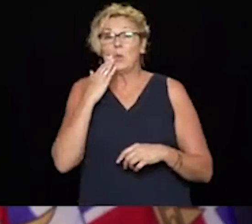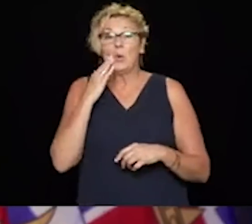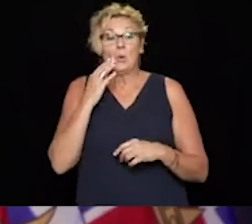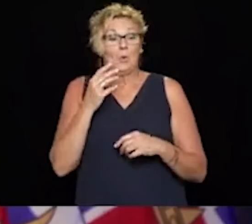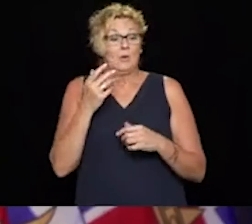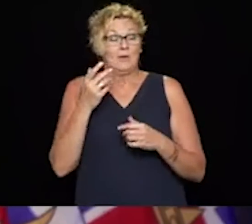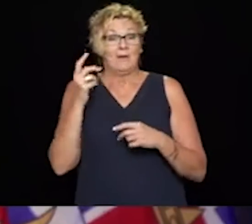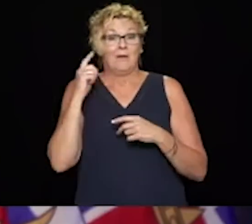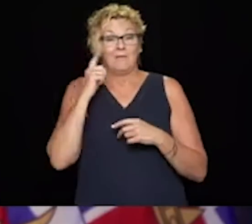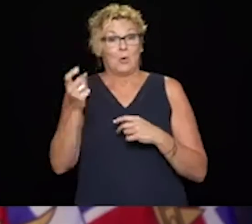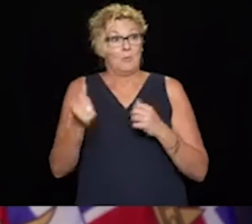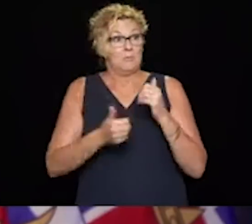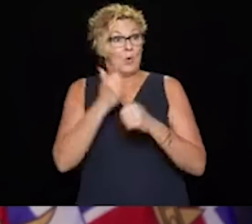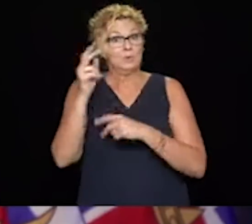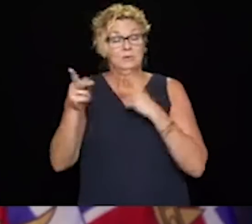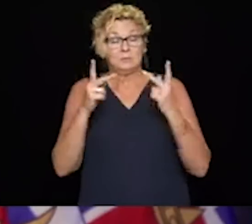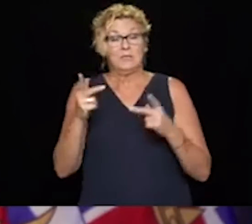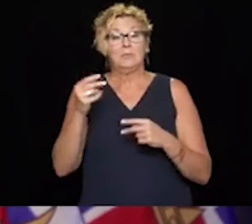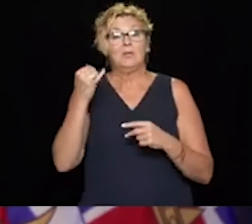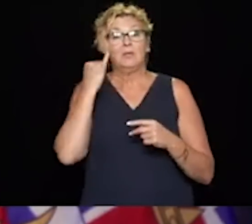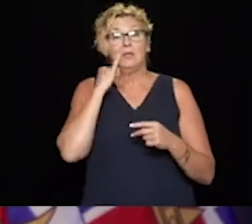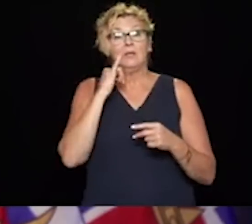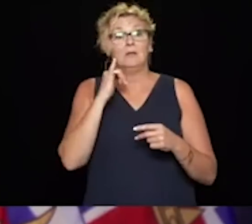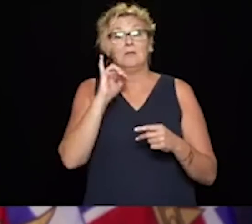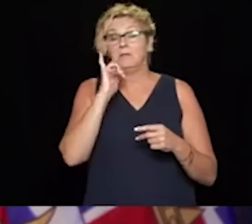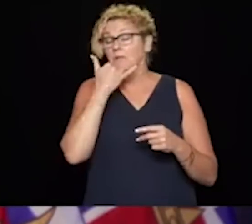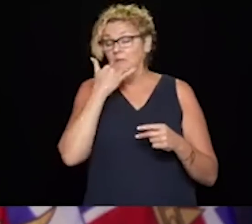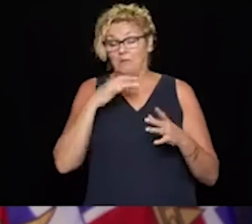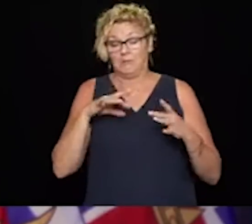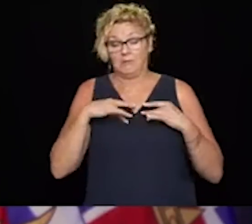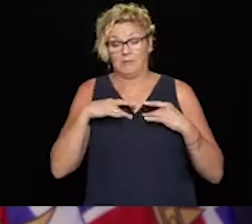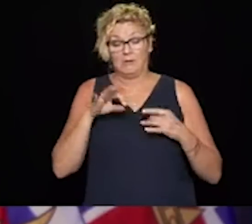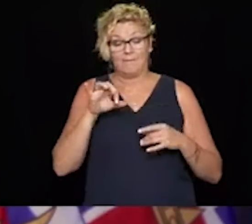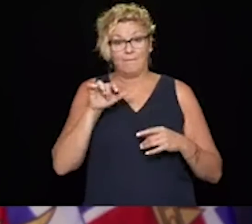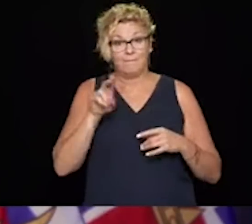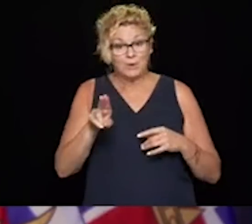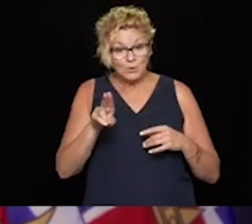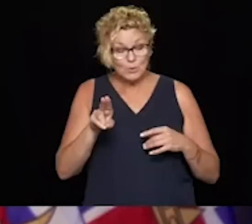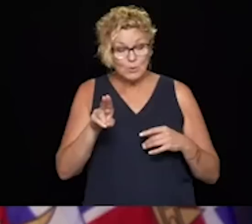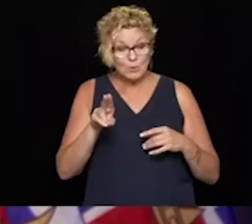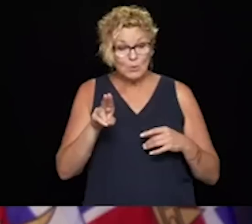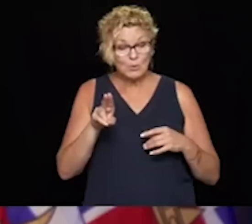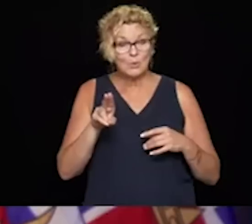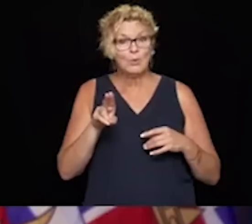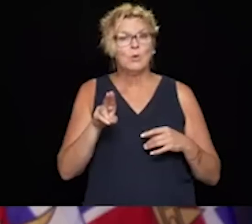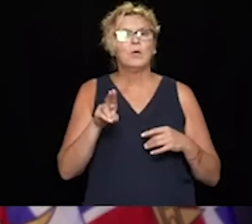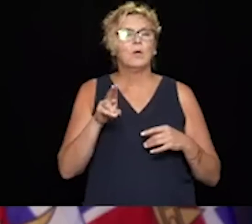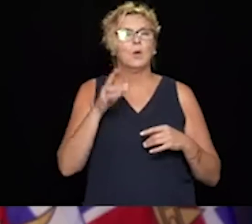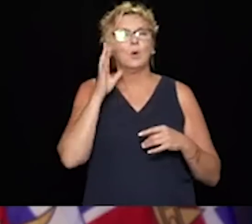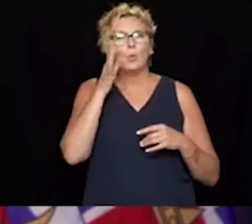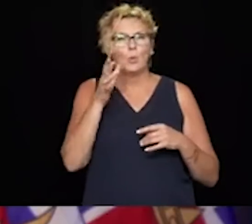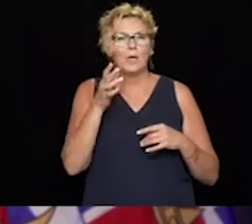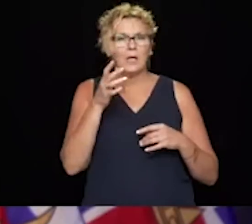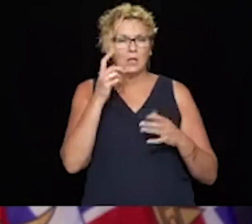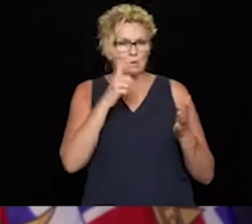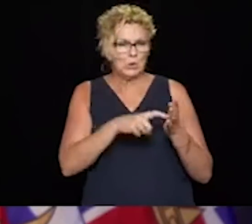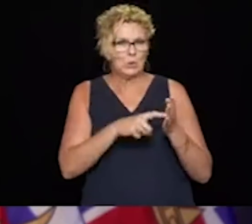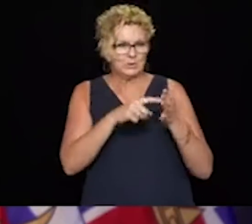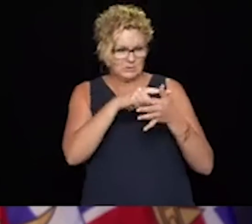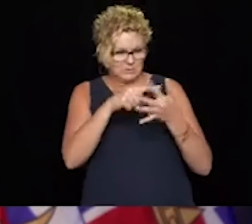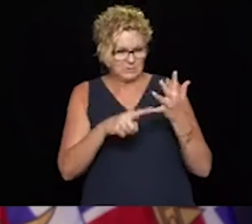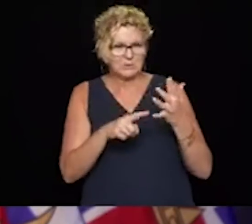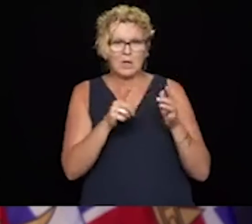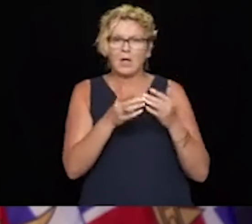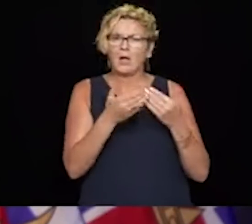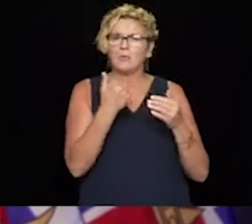on, can be very similar. So we all want to stay healthy during this coming season, more so than ever. So that we're